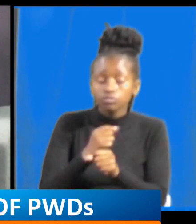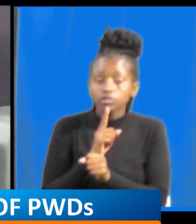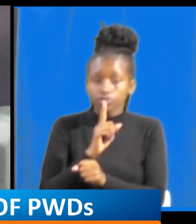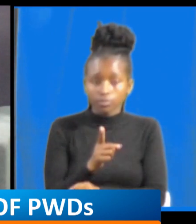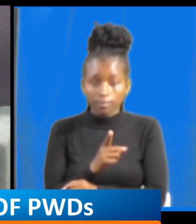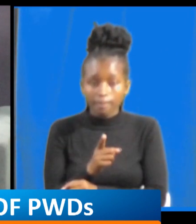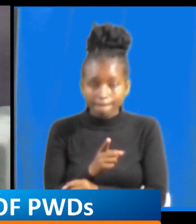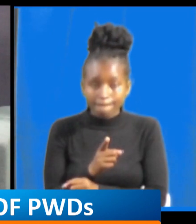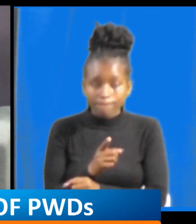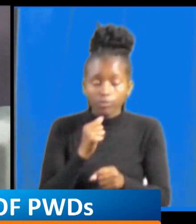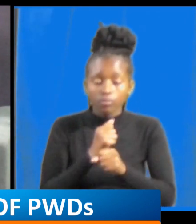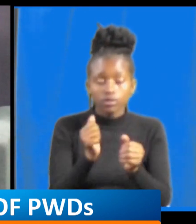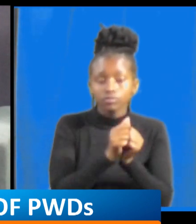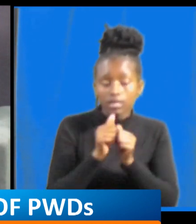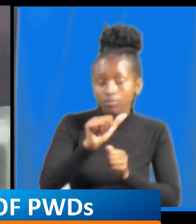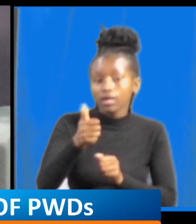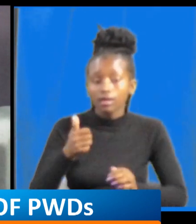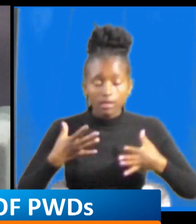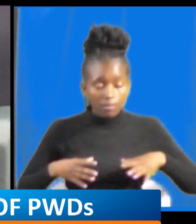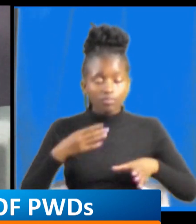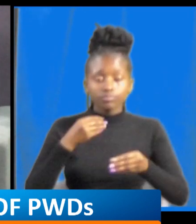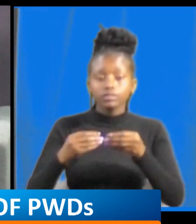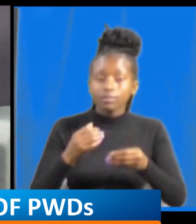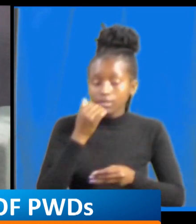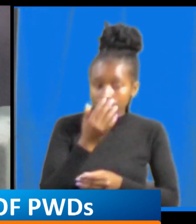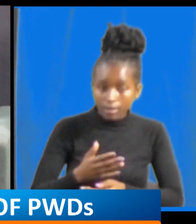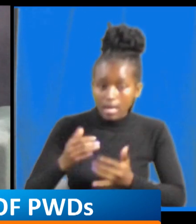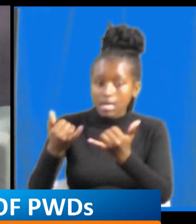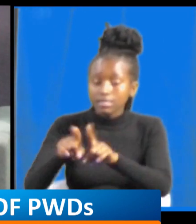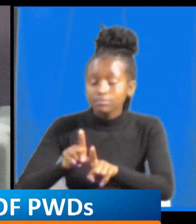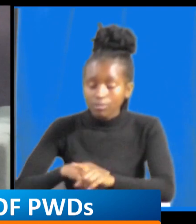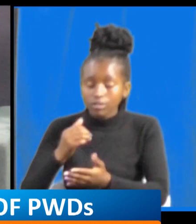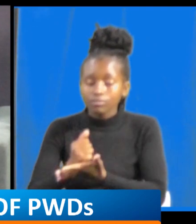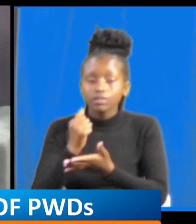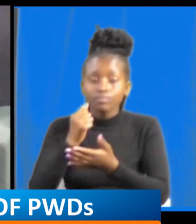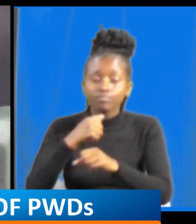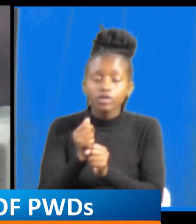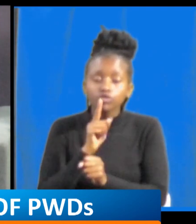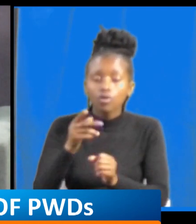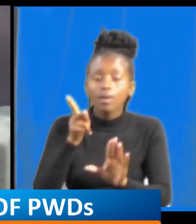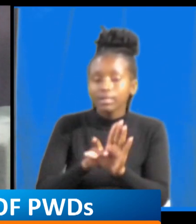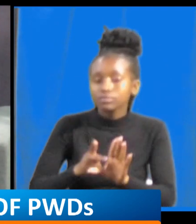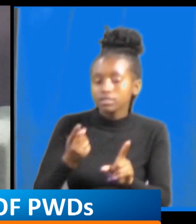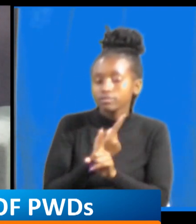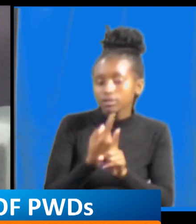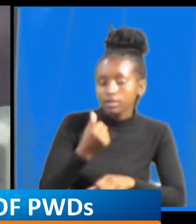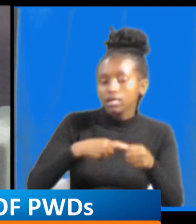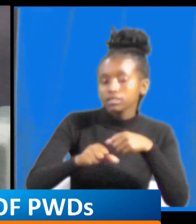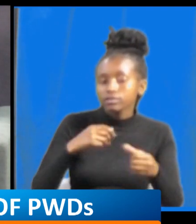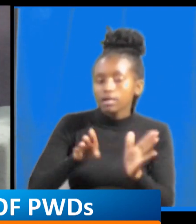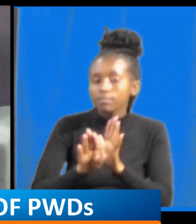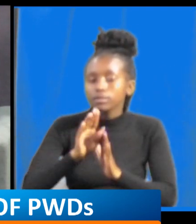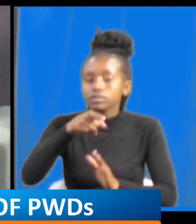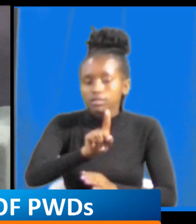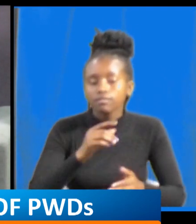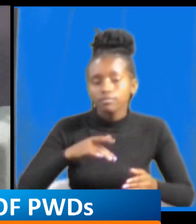learners without disability they will also ensure that you participate in extracurricular activity and build yourself and steam